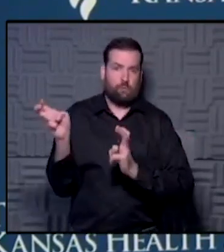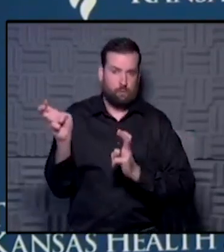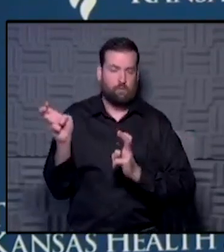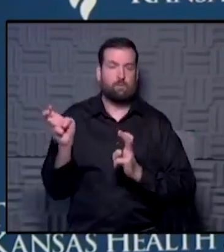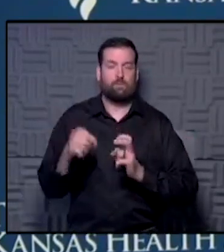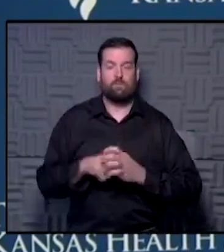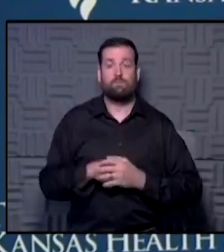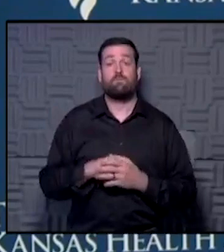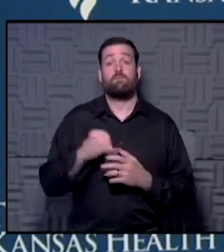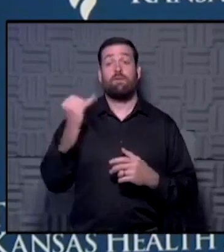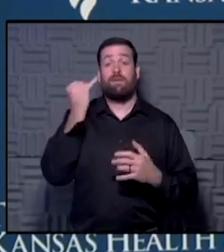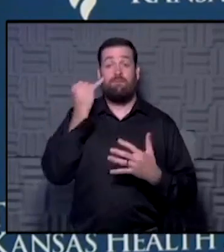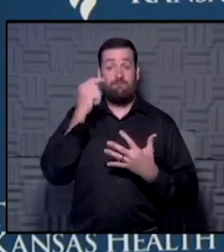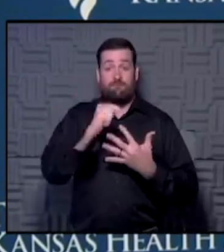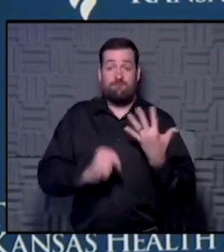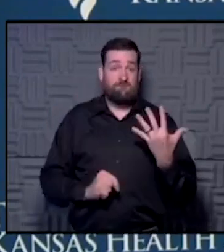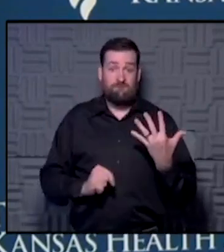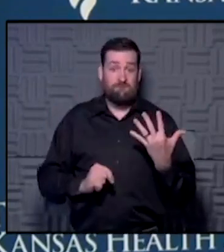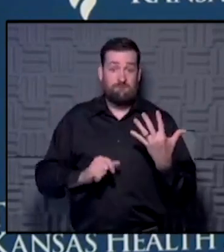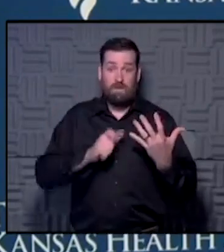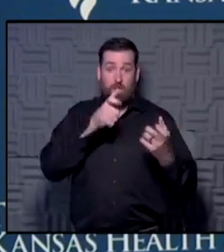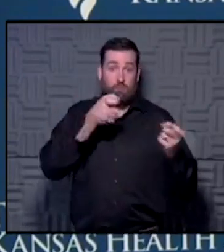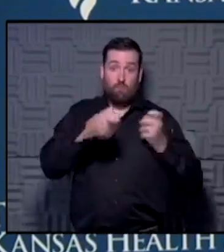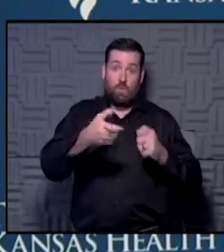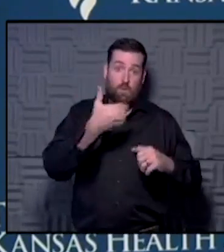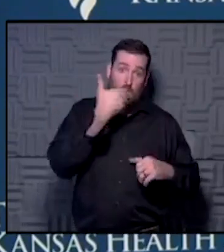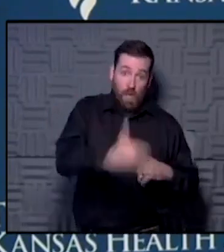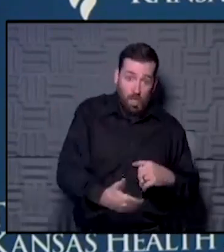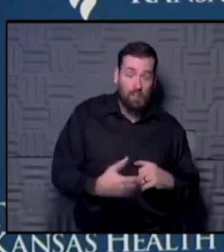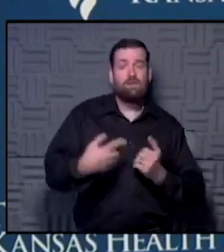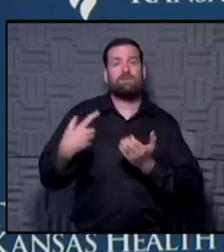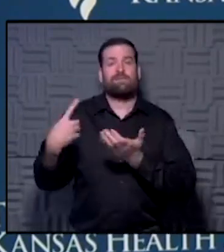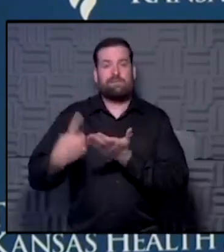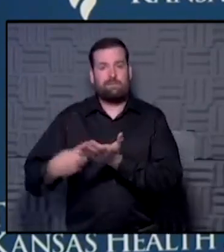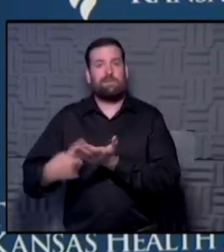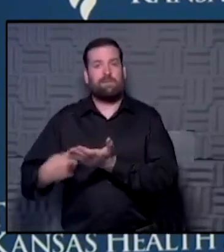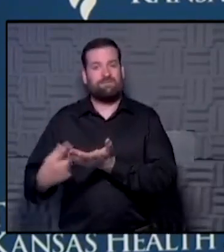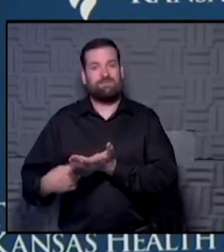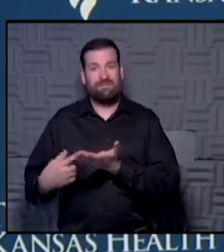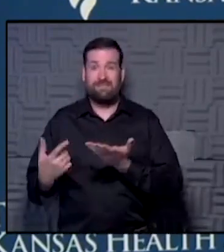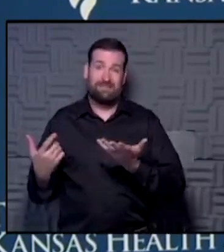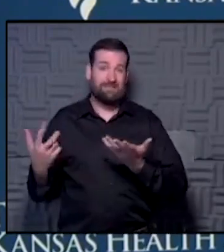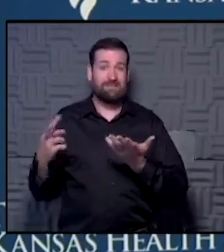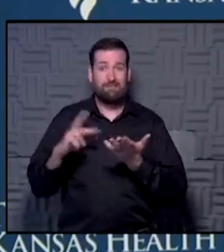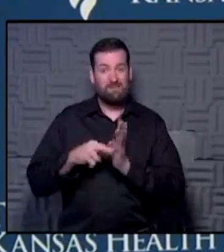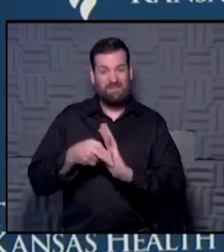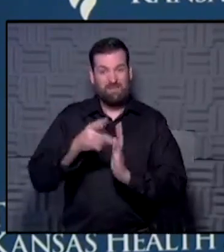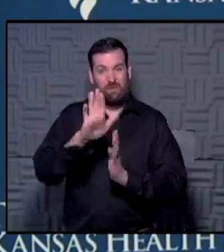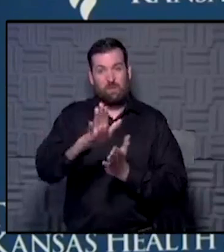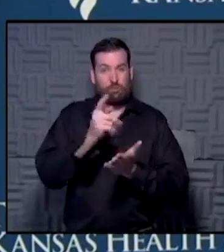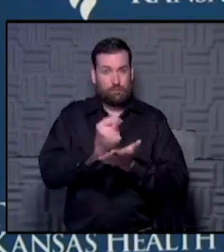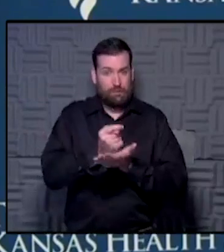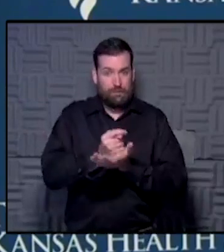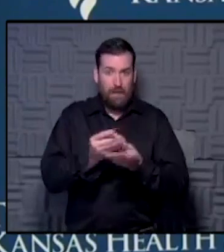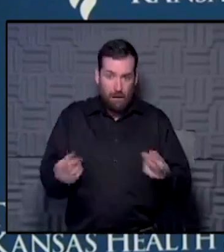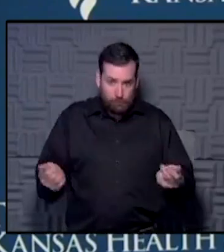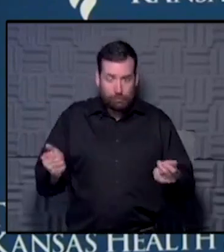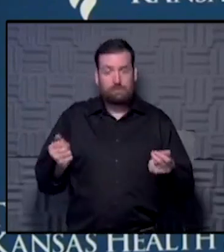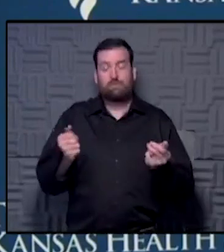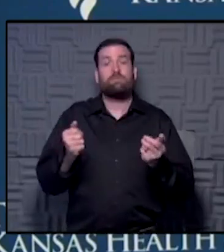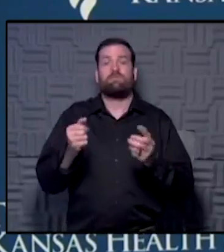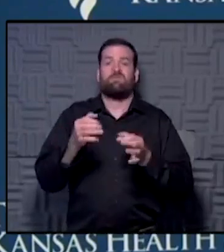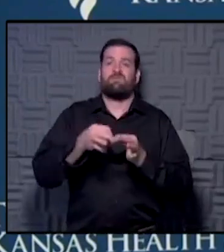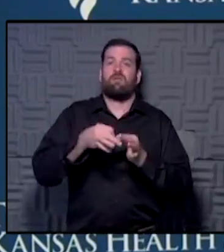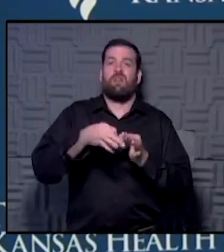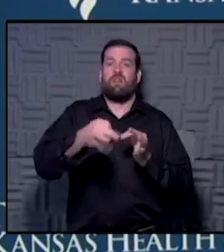if those are not well controlled, then sometimes it can delay us getting to some of the treatment options, because we have to get those controlled to